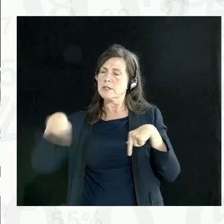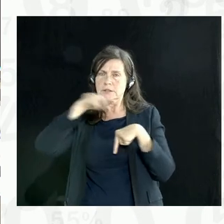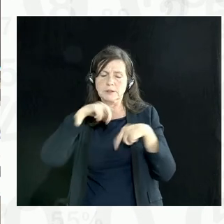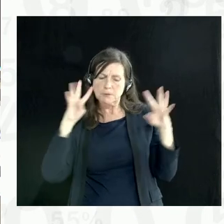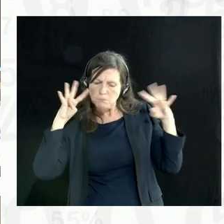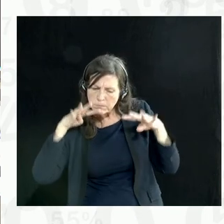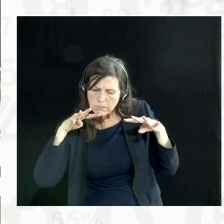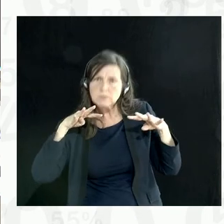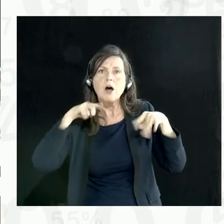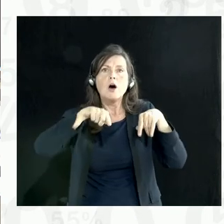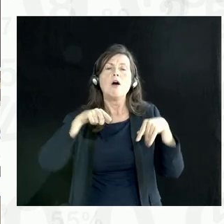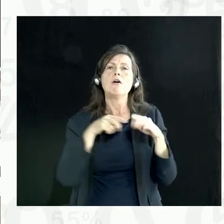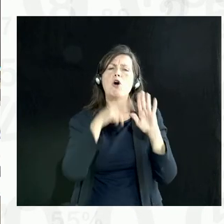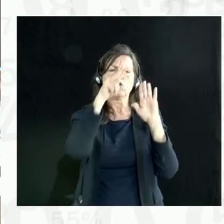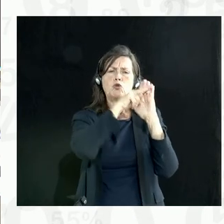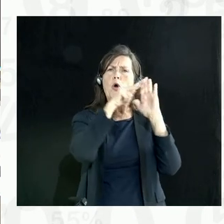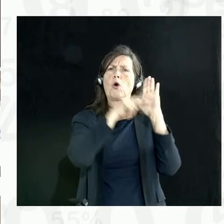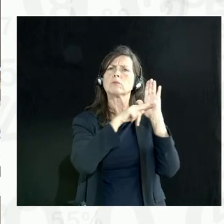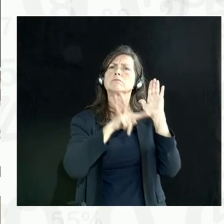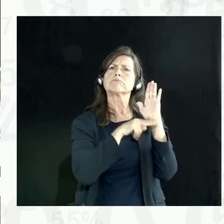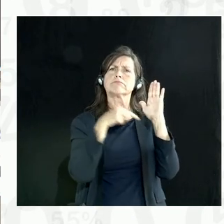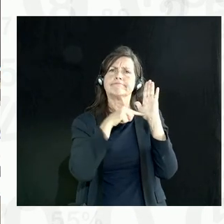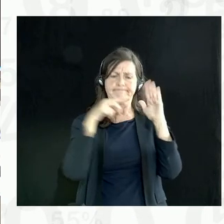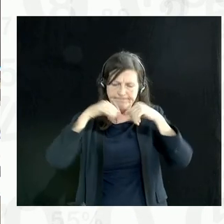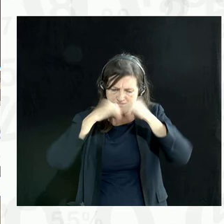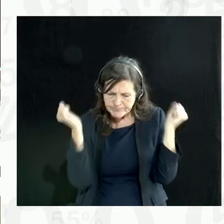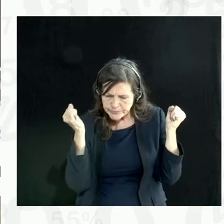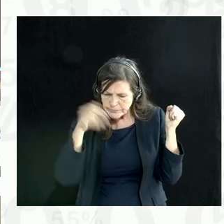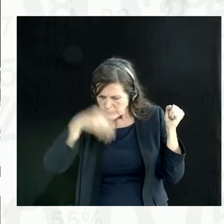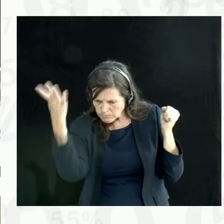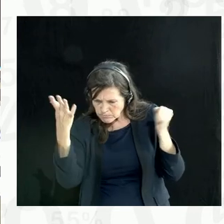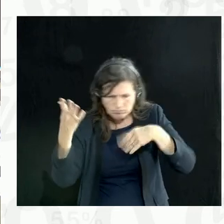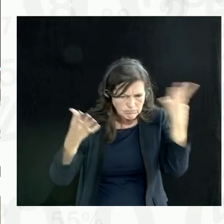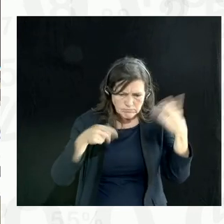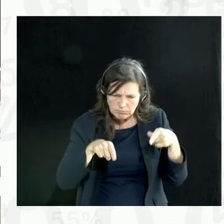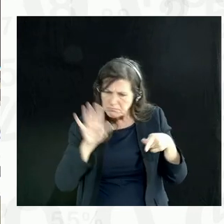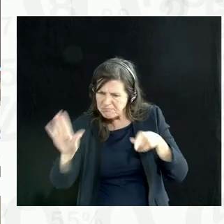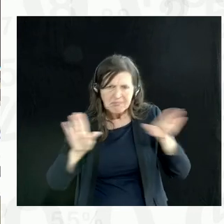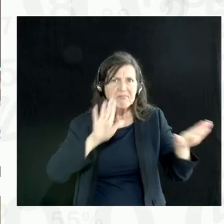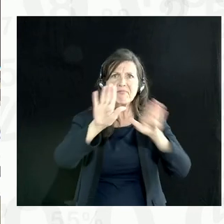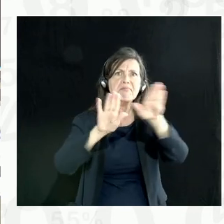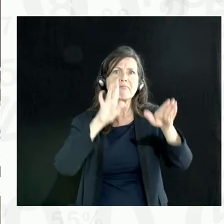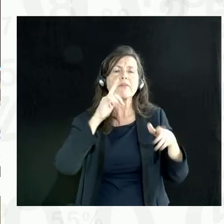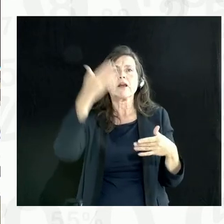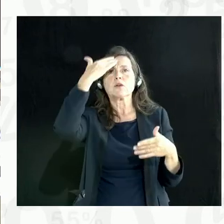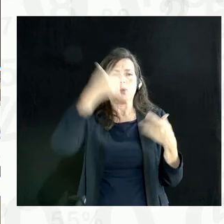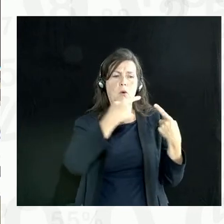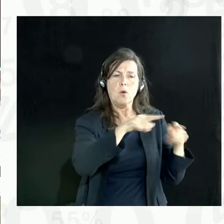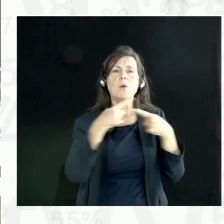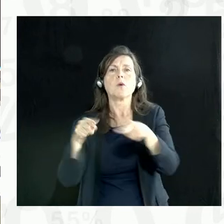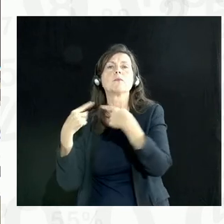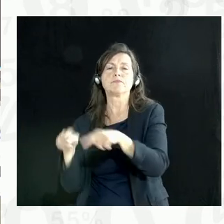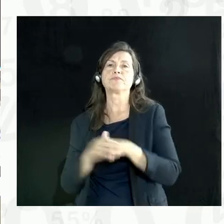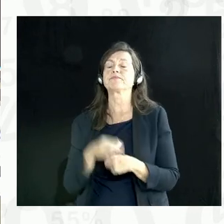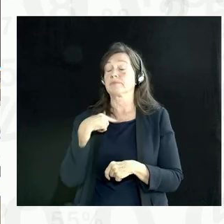understand that there are very significant research exemptions. And I do believe that there is a